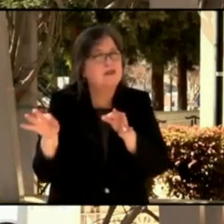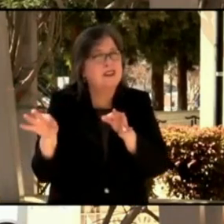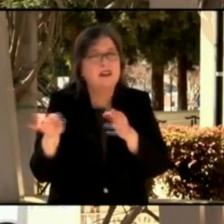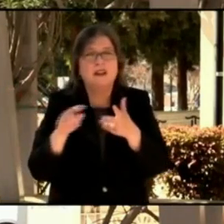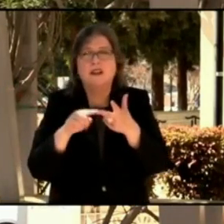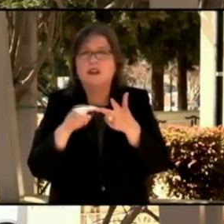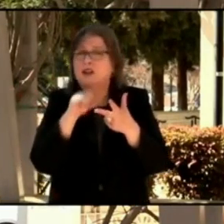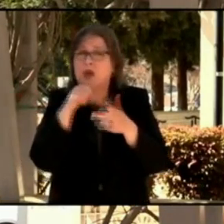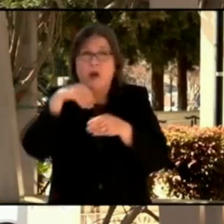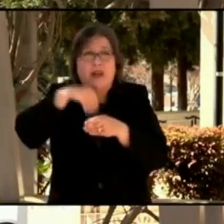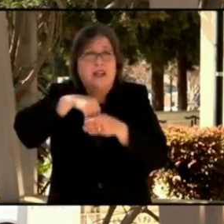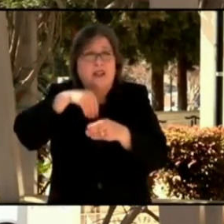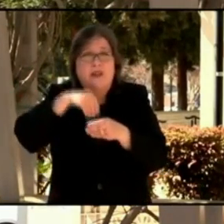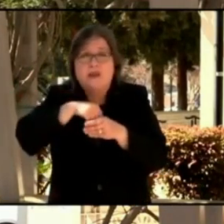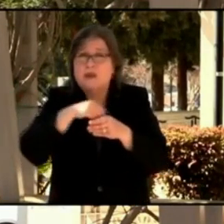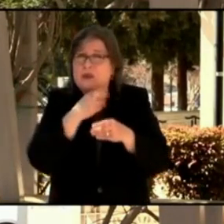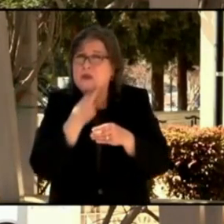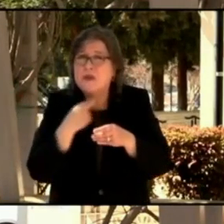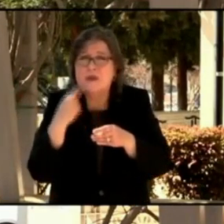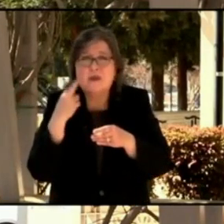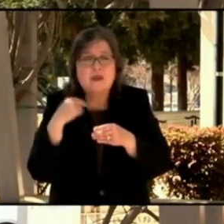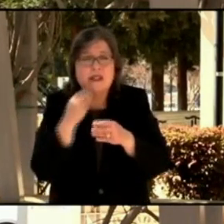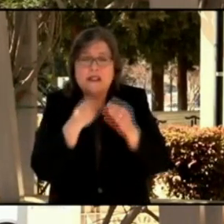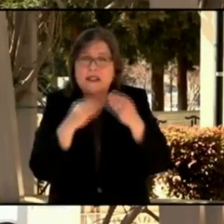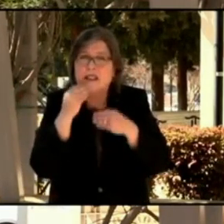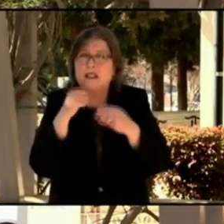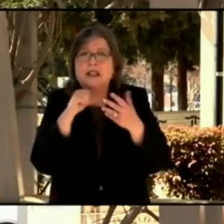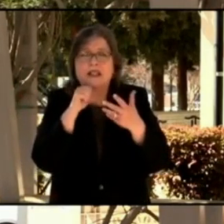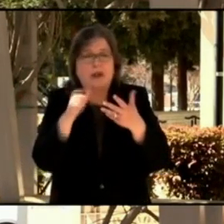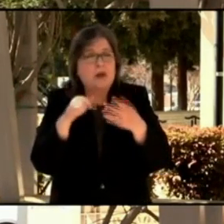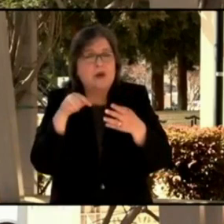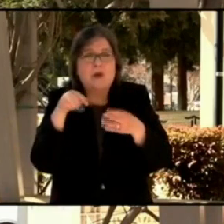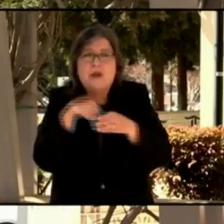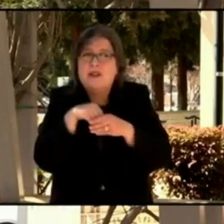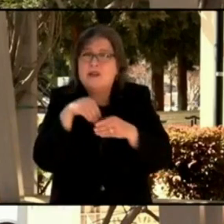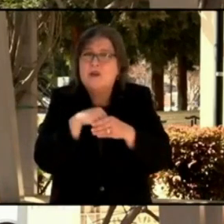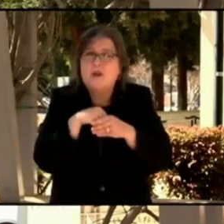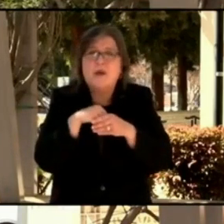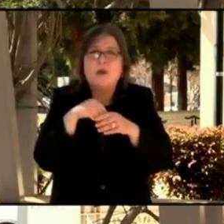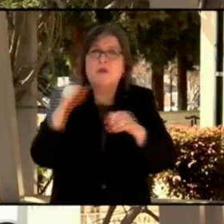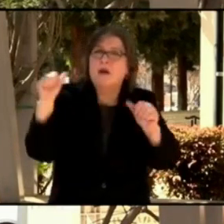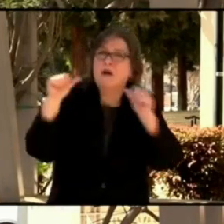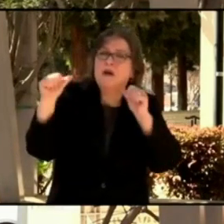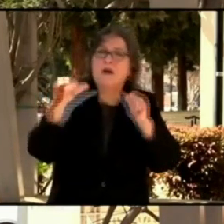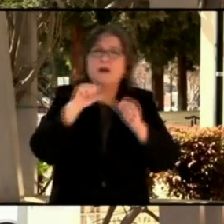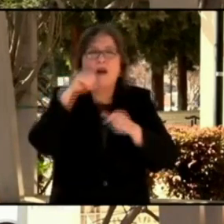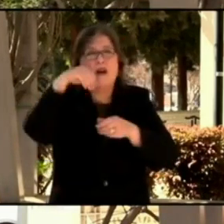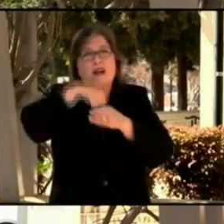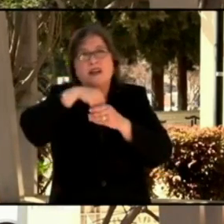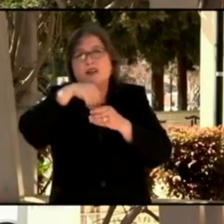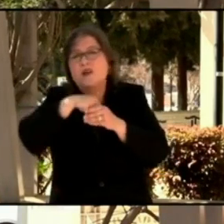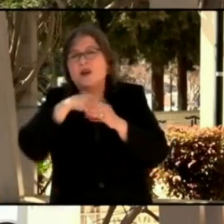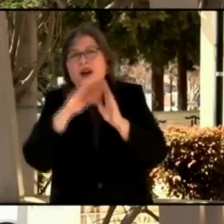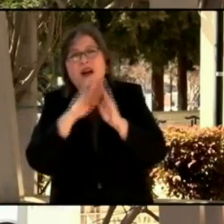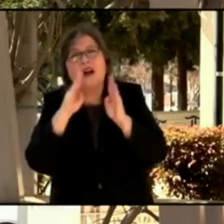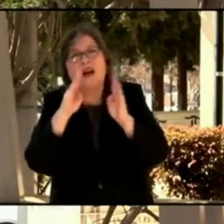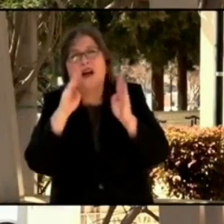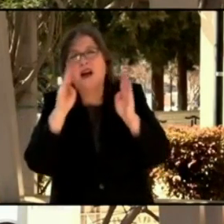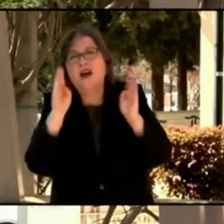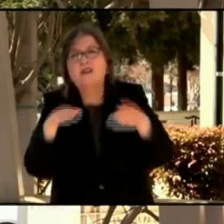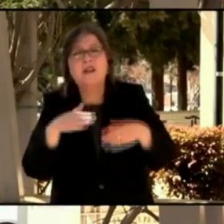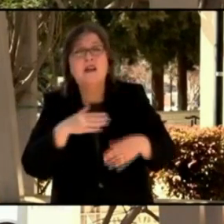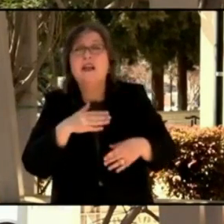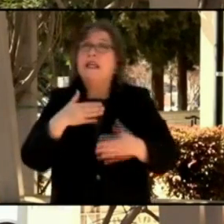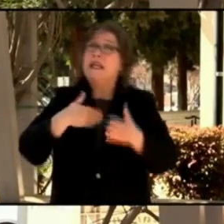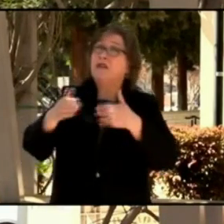don't go to indoor bars, don't host an indoor gathering at your home. Even if it's allowed under the state rules, don't do